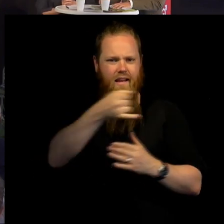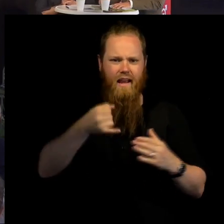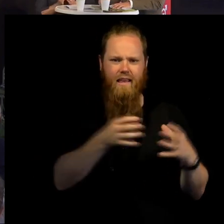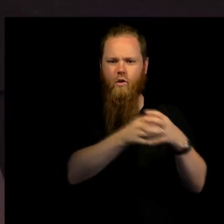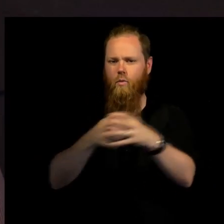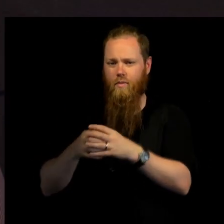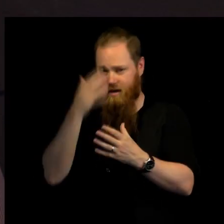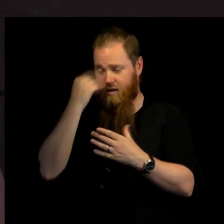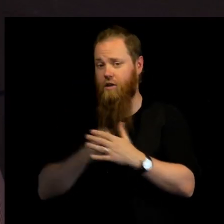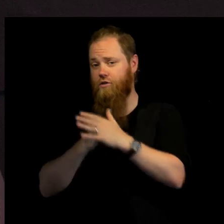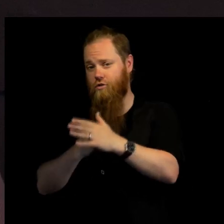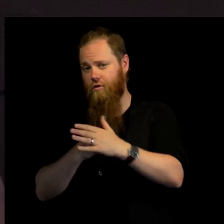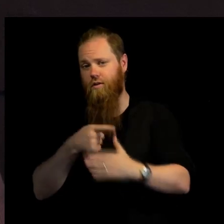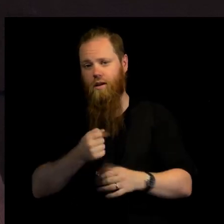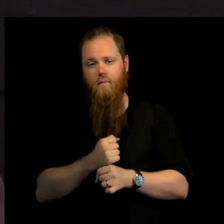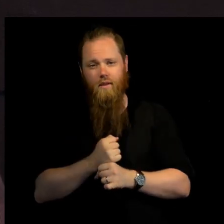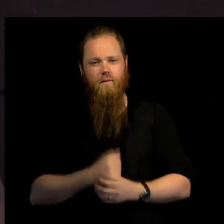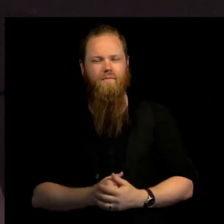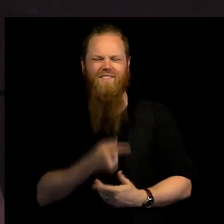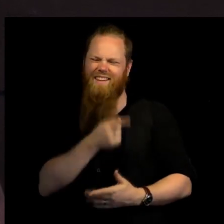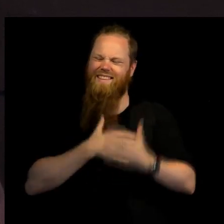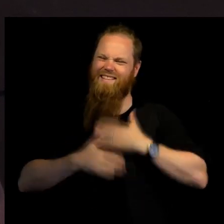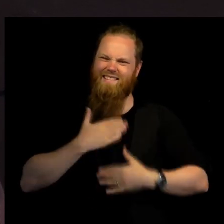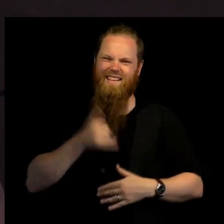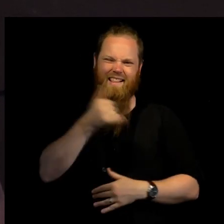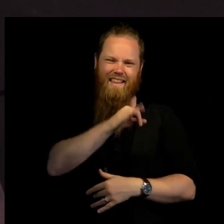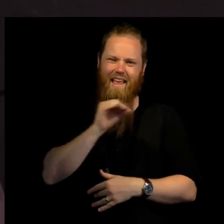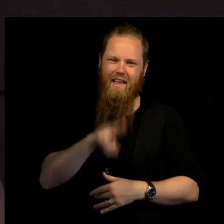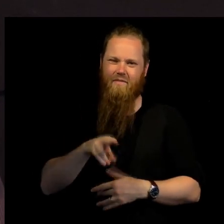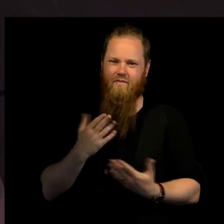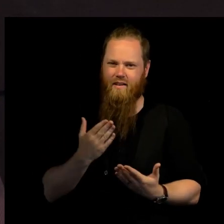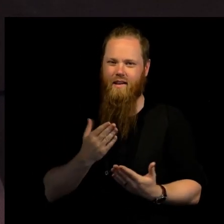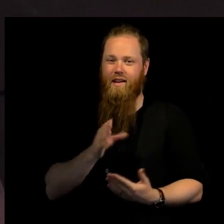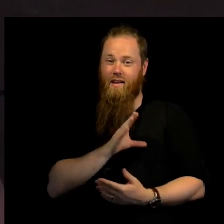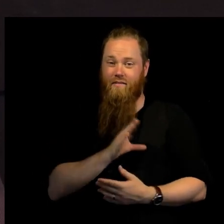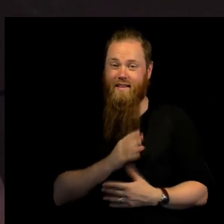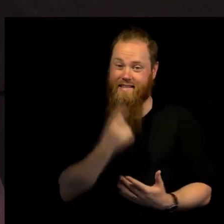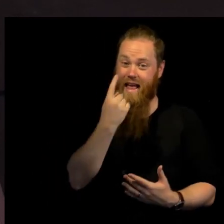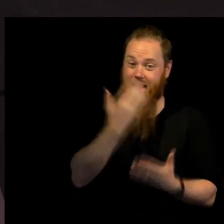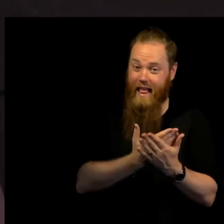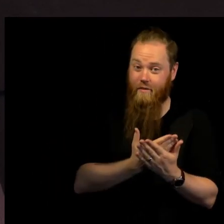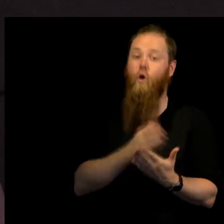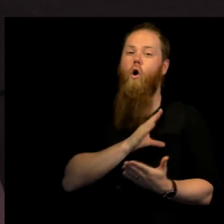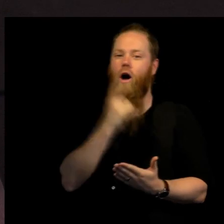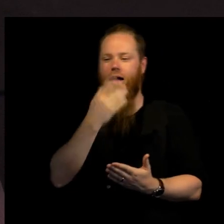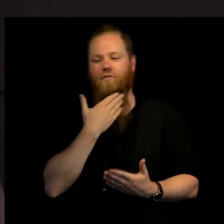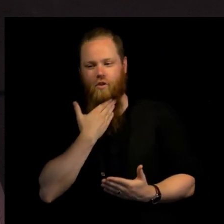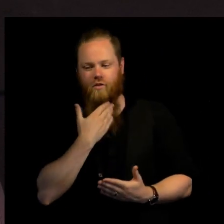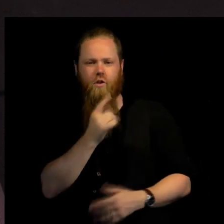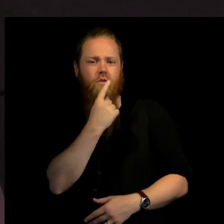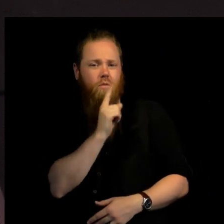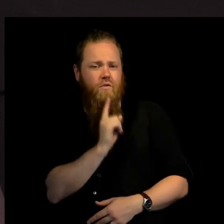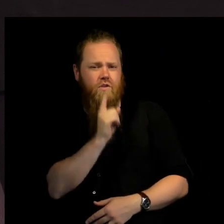this is also very interesting with the UN as we know that there is one country and one vote. And I mean, the small island states,